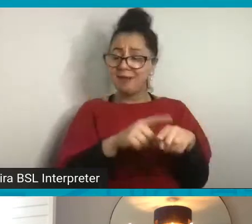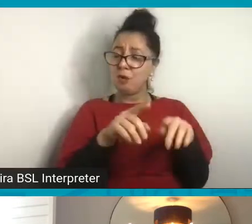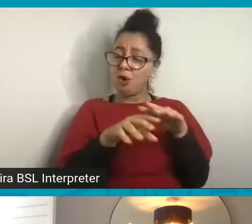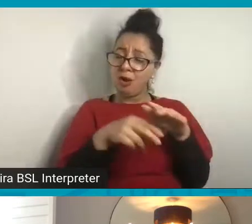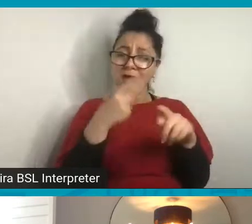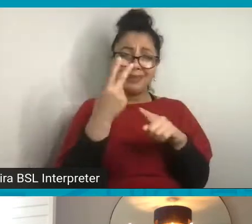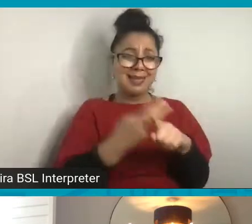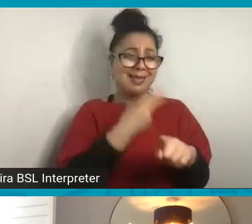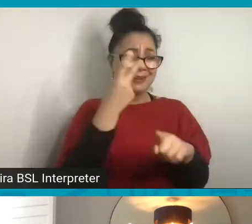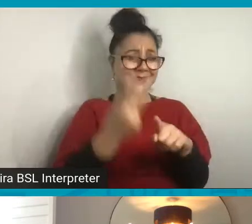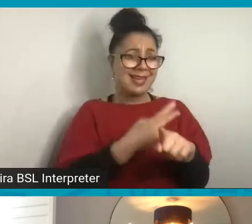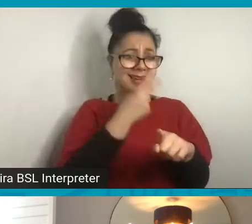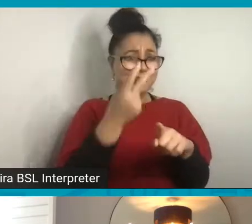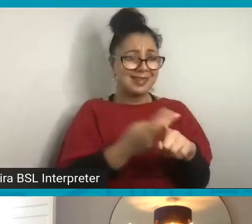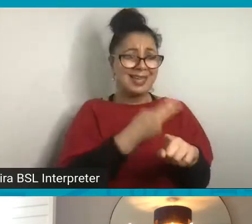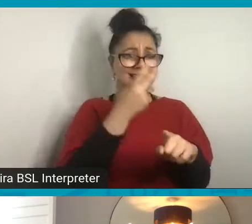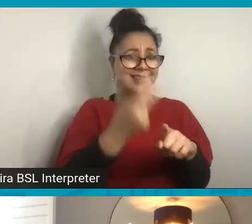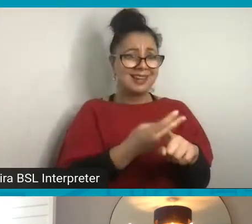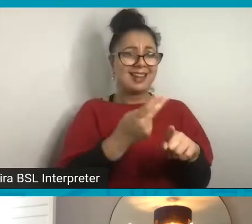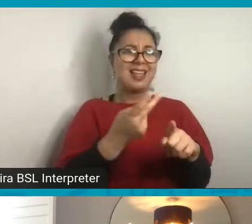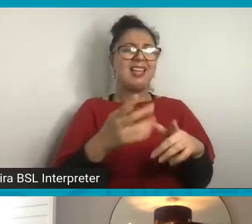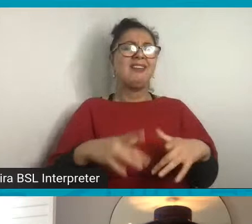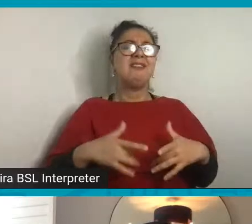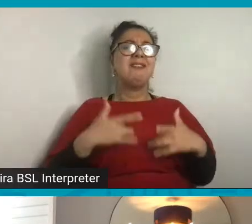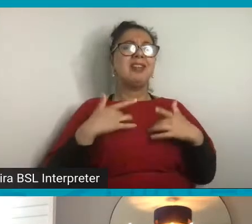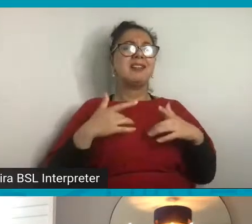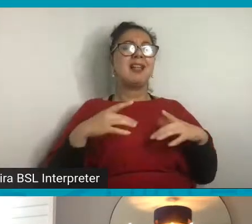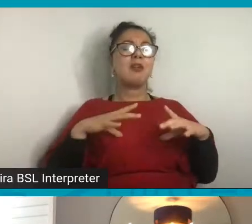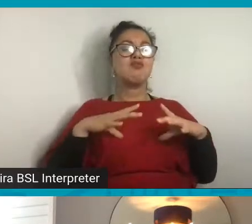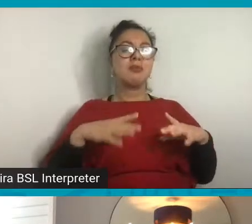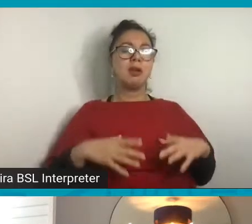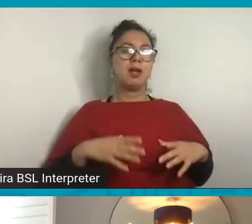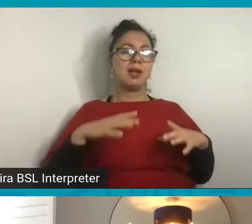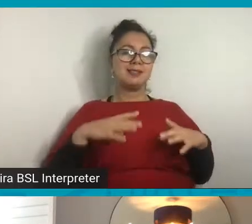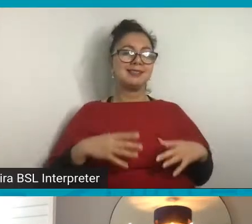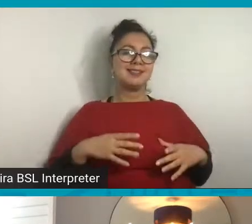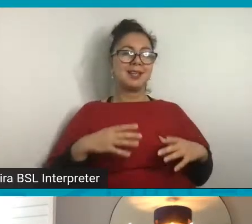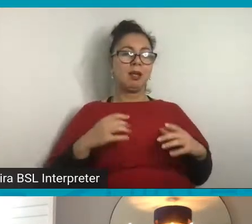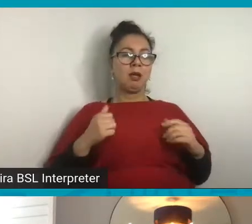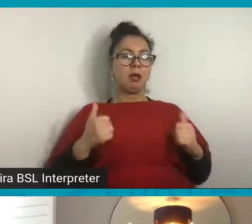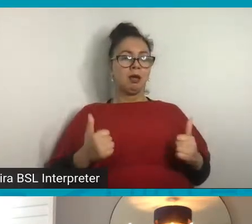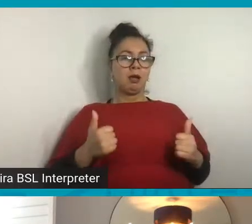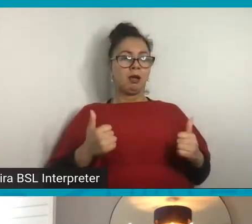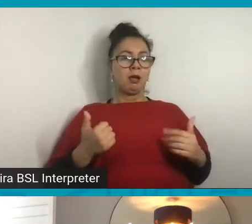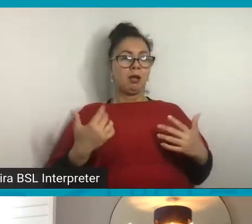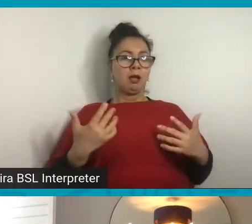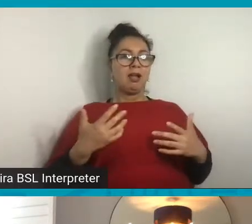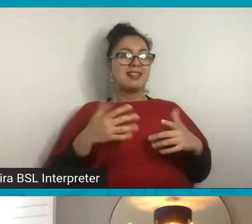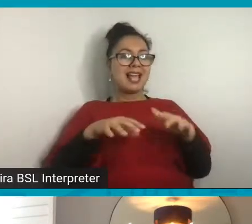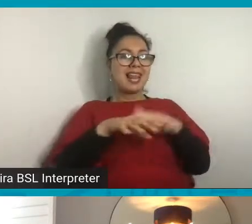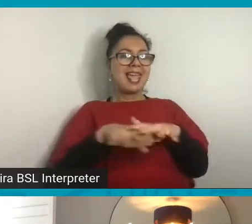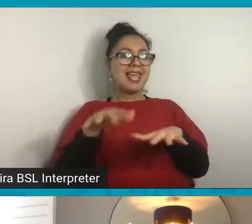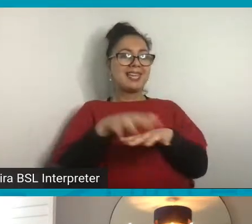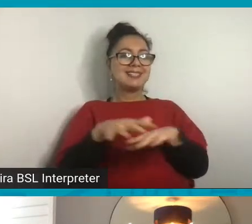And it's quite relaxing for the mind as well. But yes, it's the layered effect.